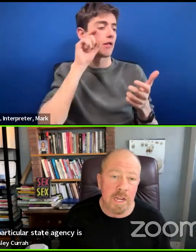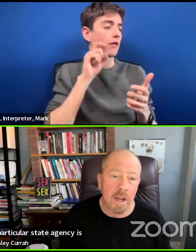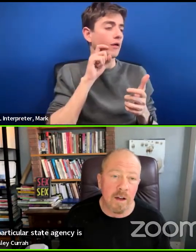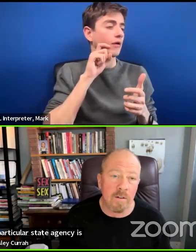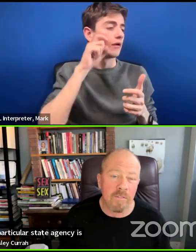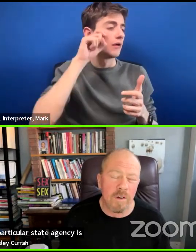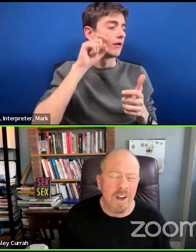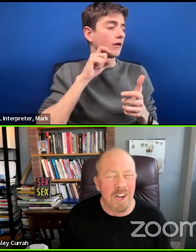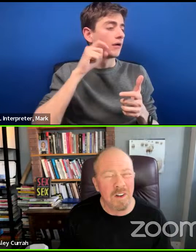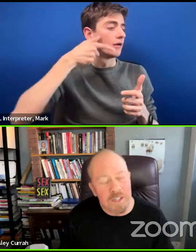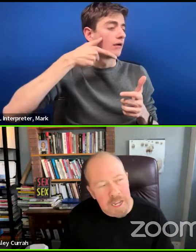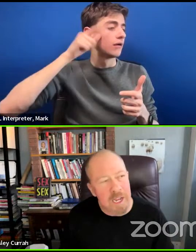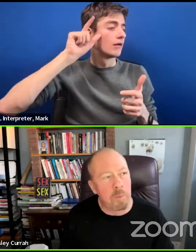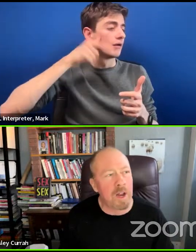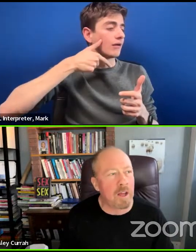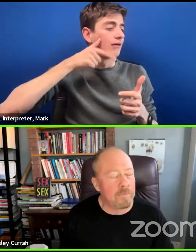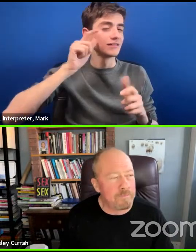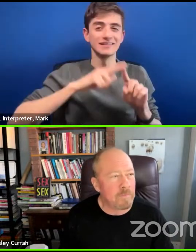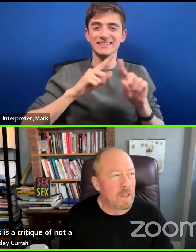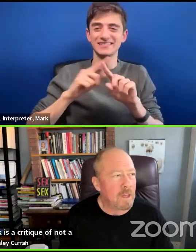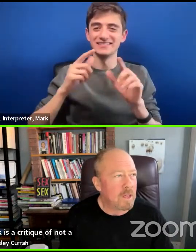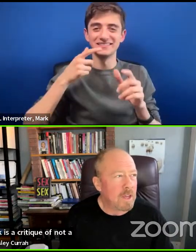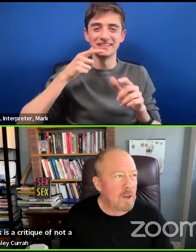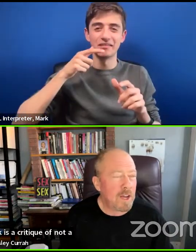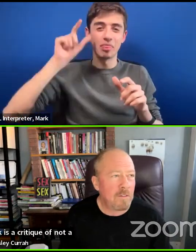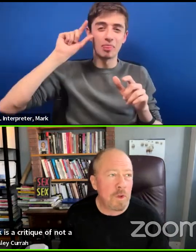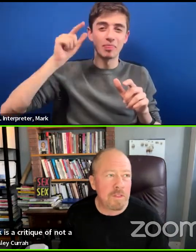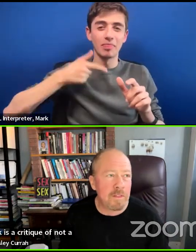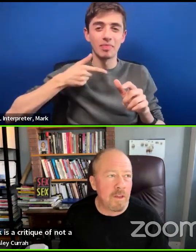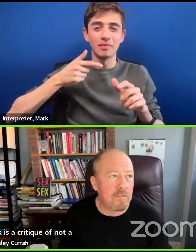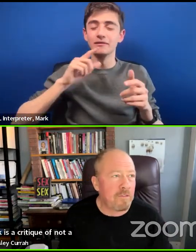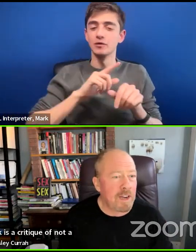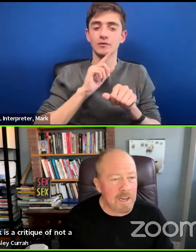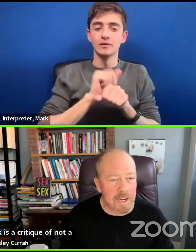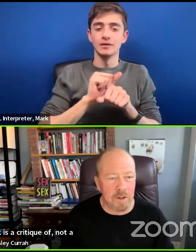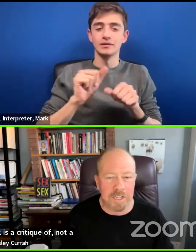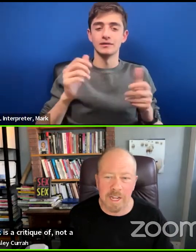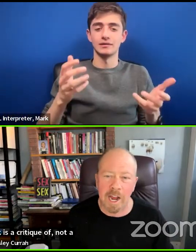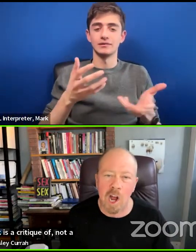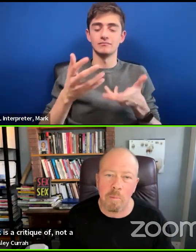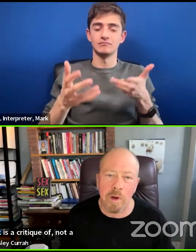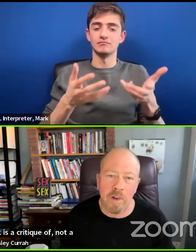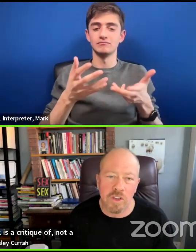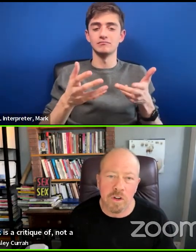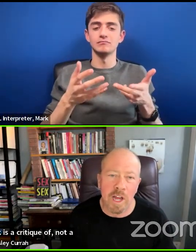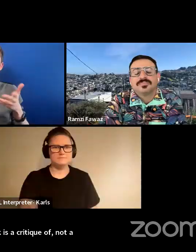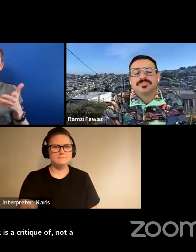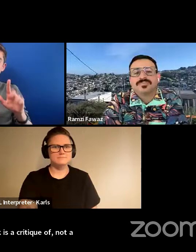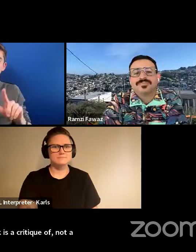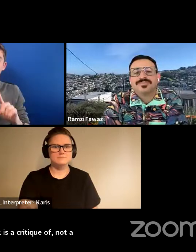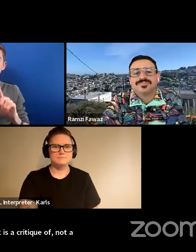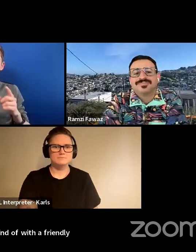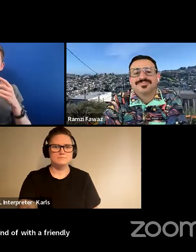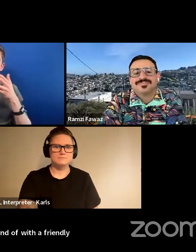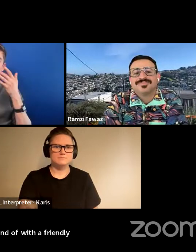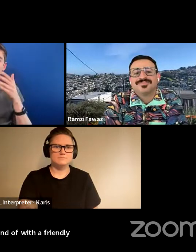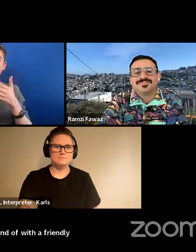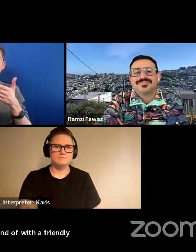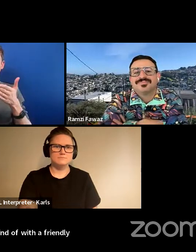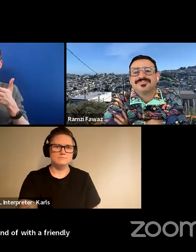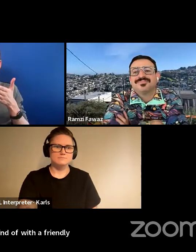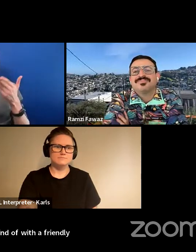a critique of, or not a critique, but a, you know, kind of with a friendly critique, I hope, of a certain kind of transgender